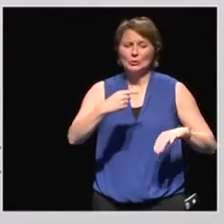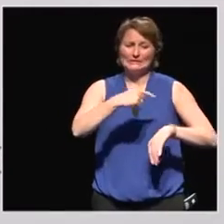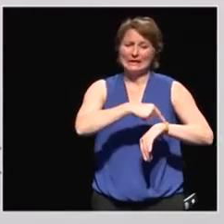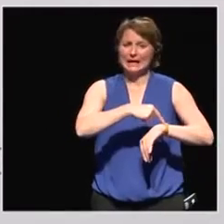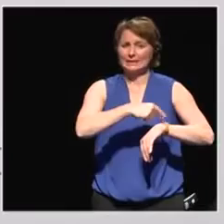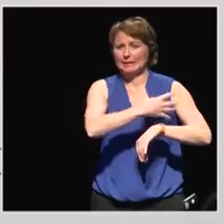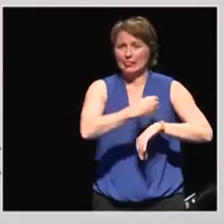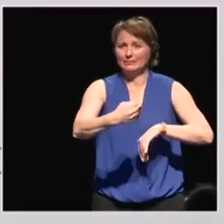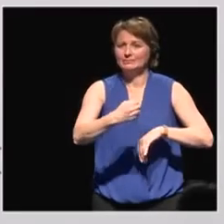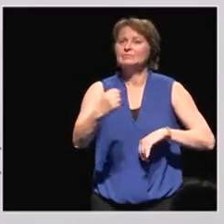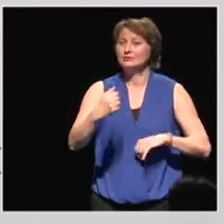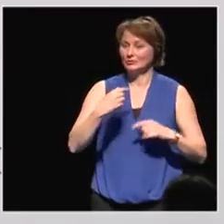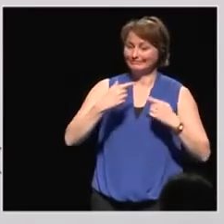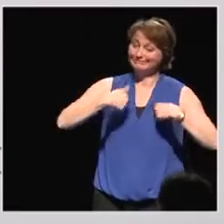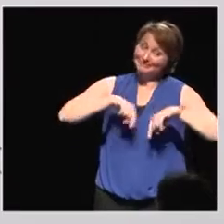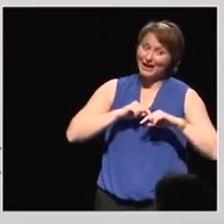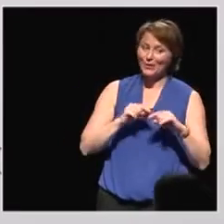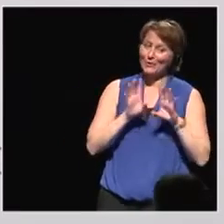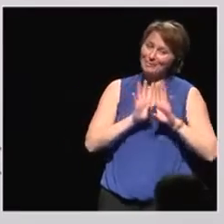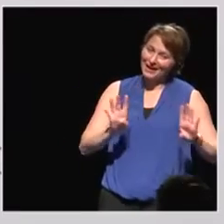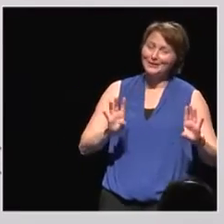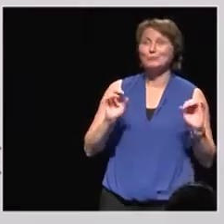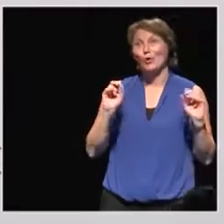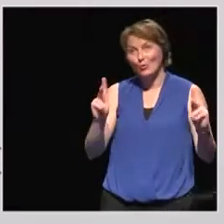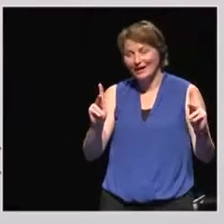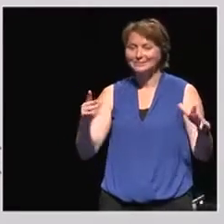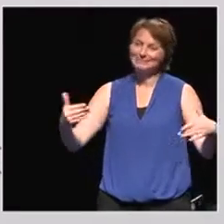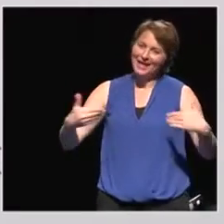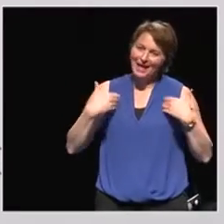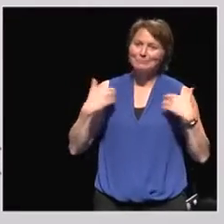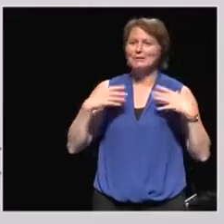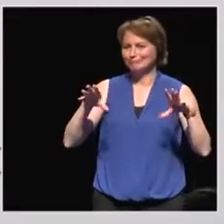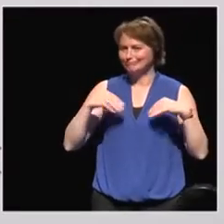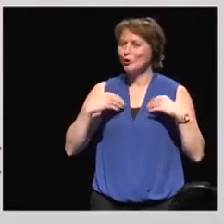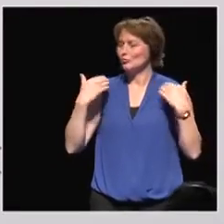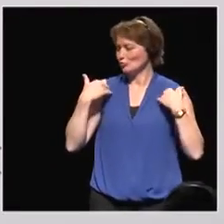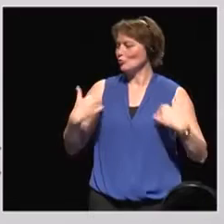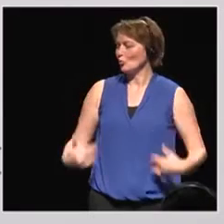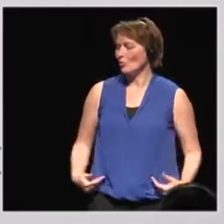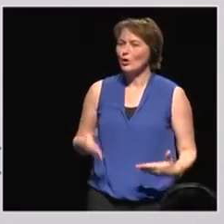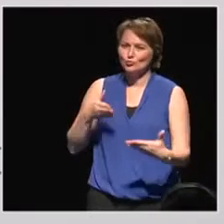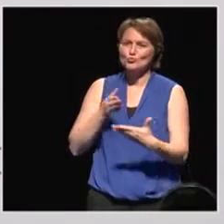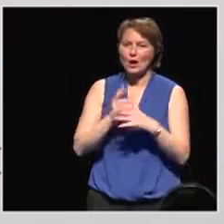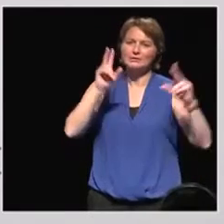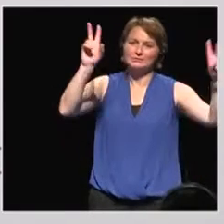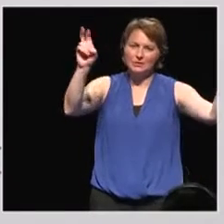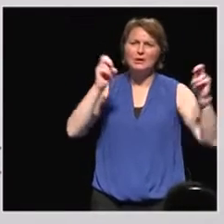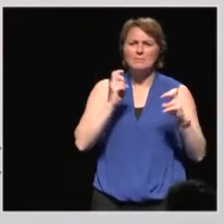it was the case with our panel. But we're happy to accept that human rights, of course, had things to finish